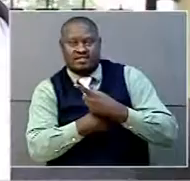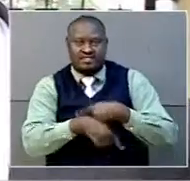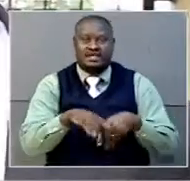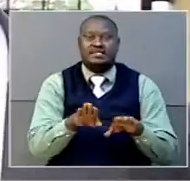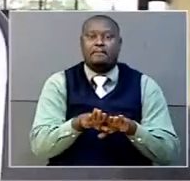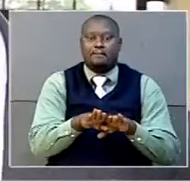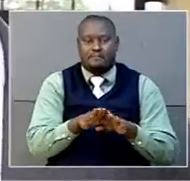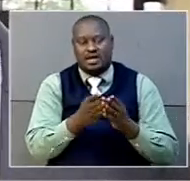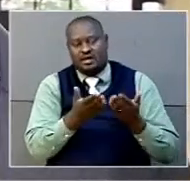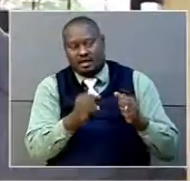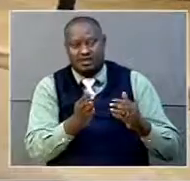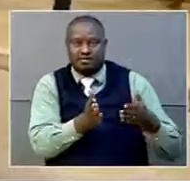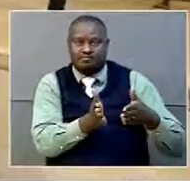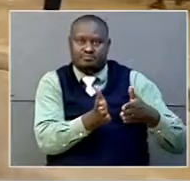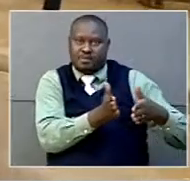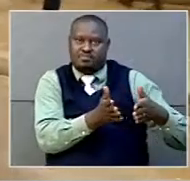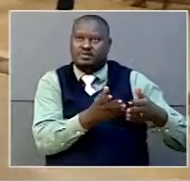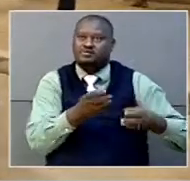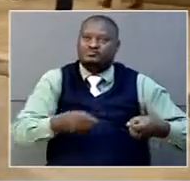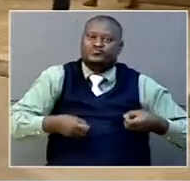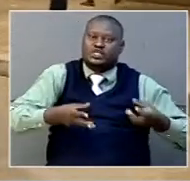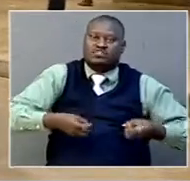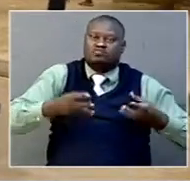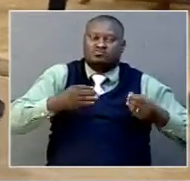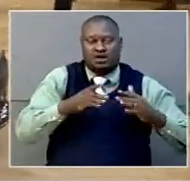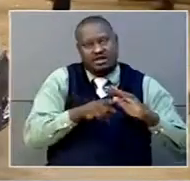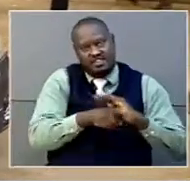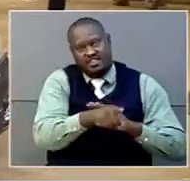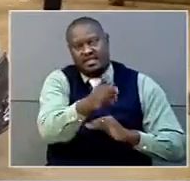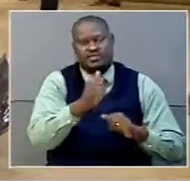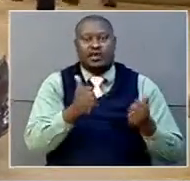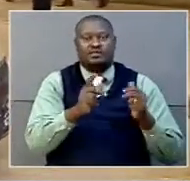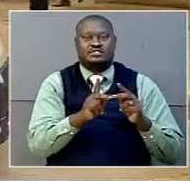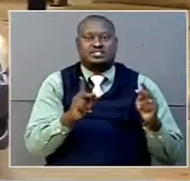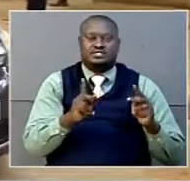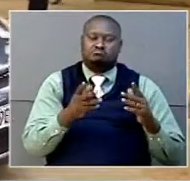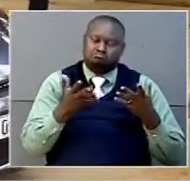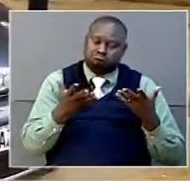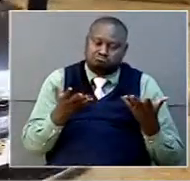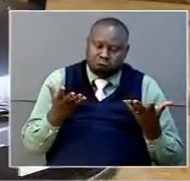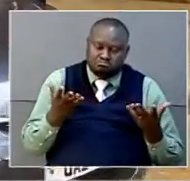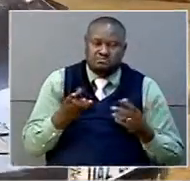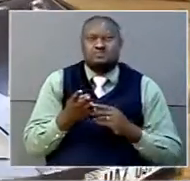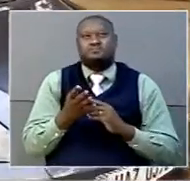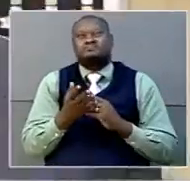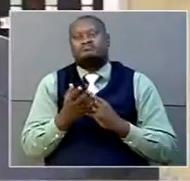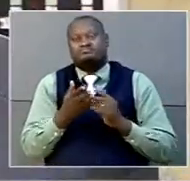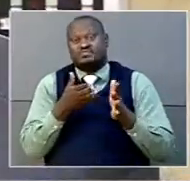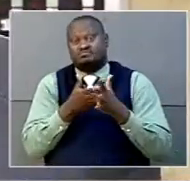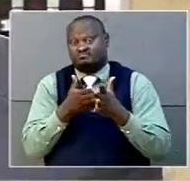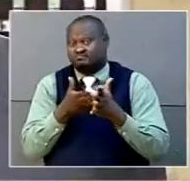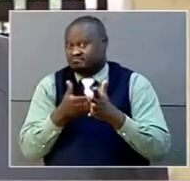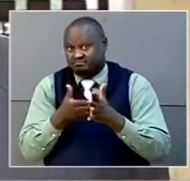provision for disability, so that persons with disability can come in without any